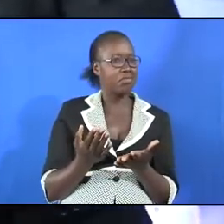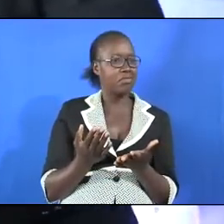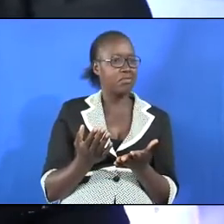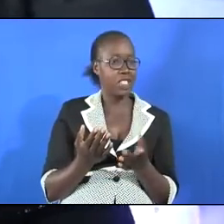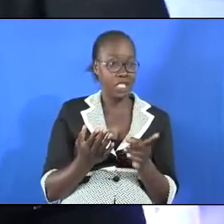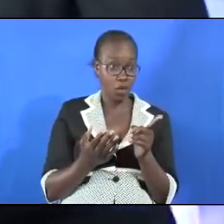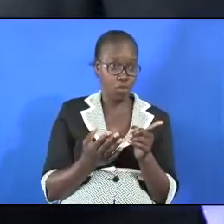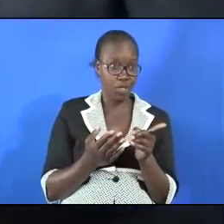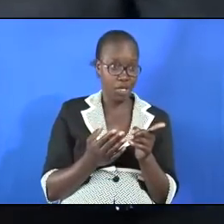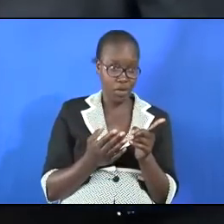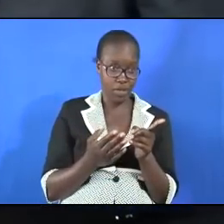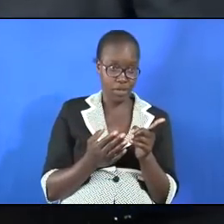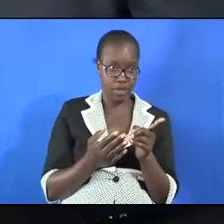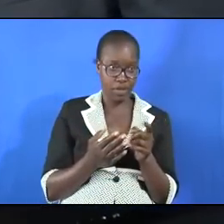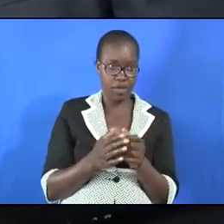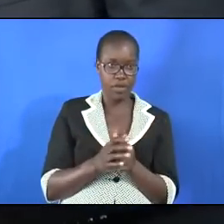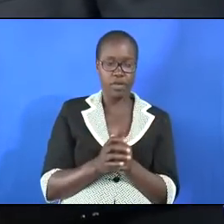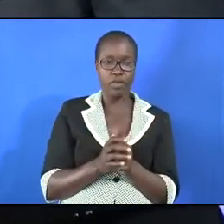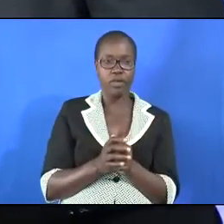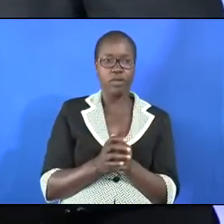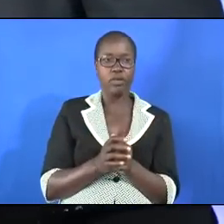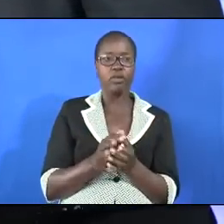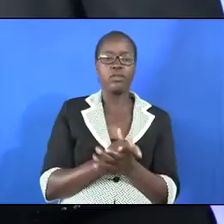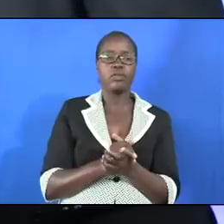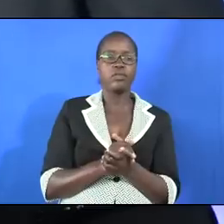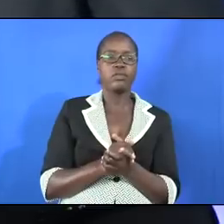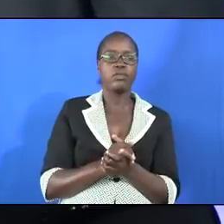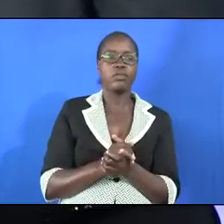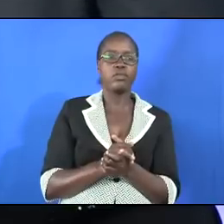very few of us will want to listen to those house helps